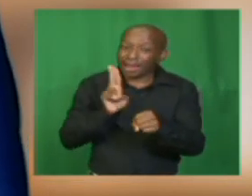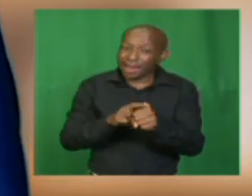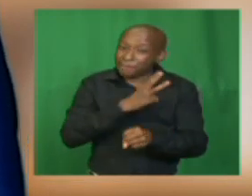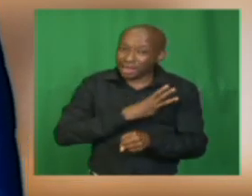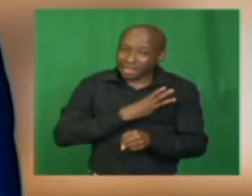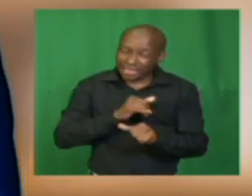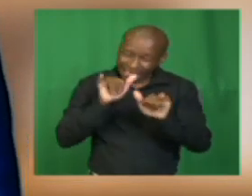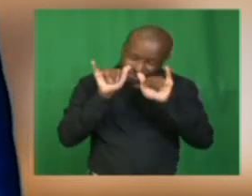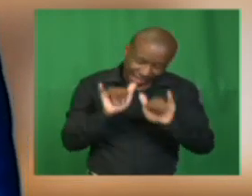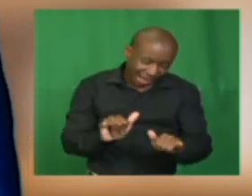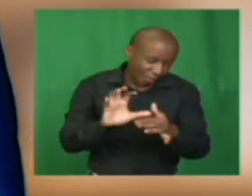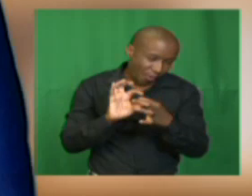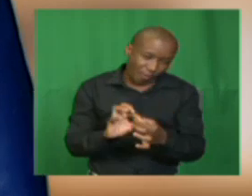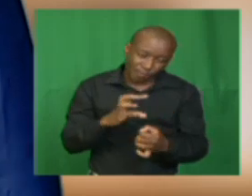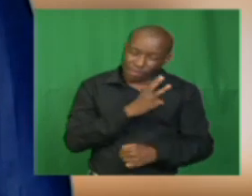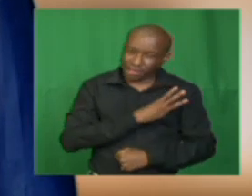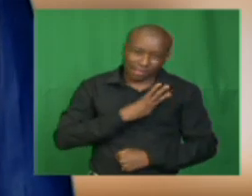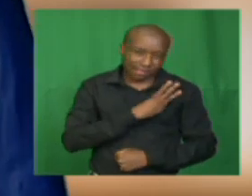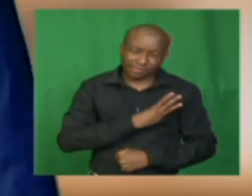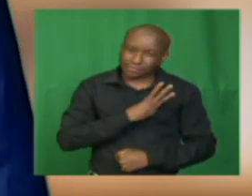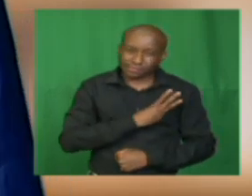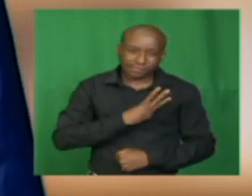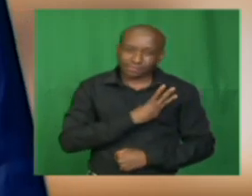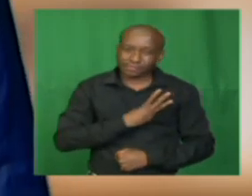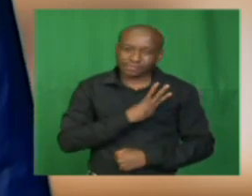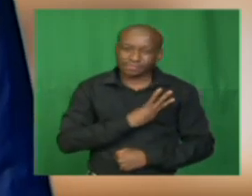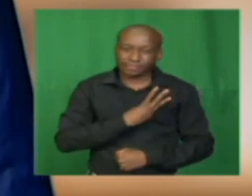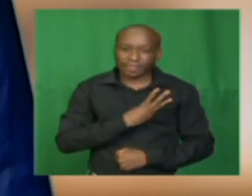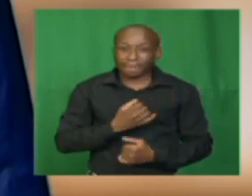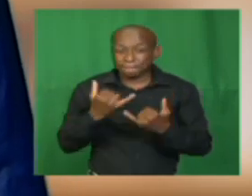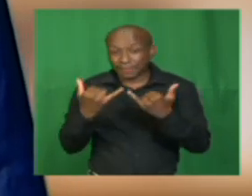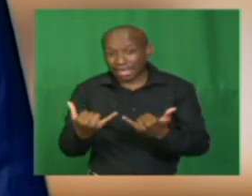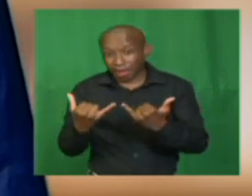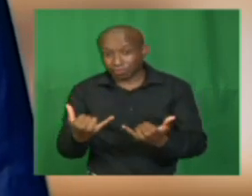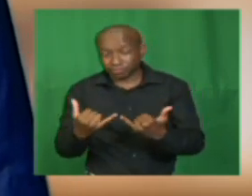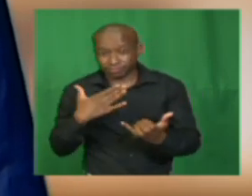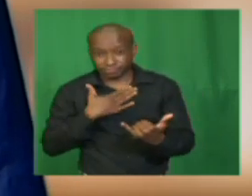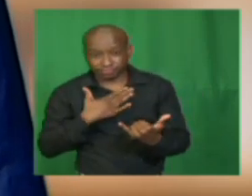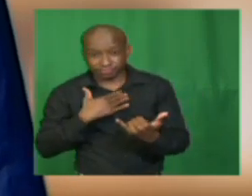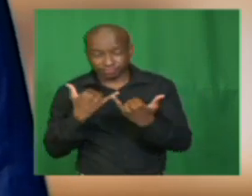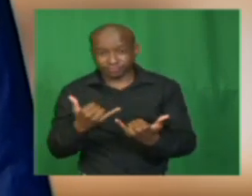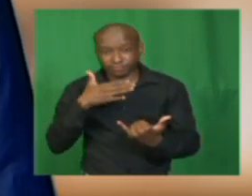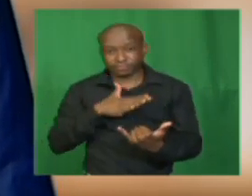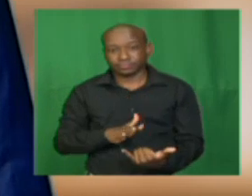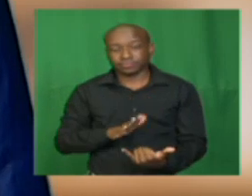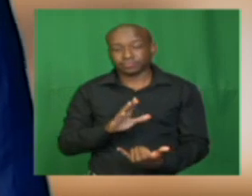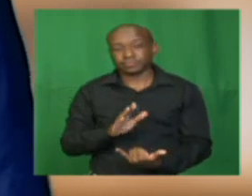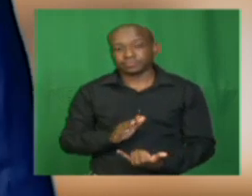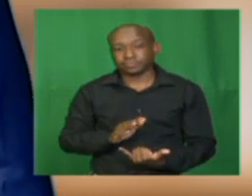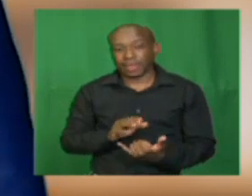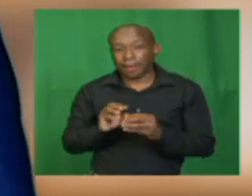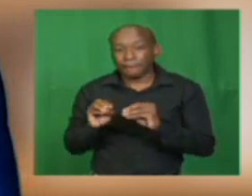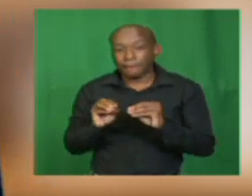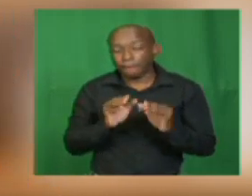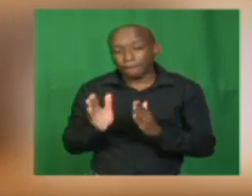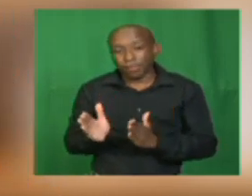please stay at home. Now, I want us to move